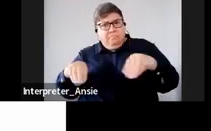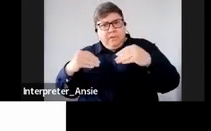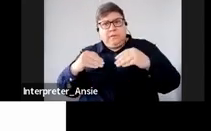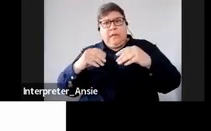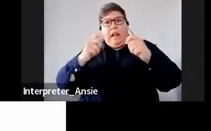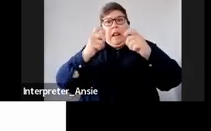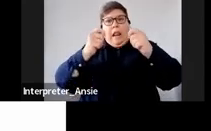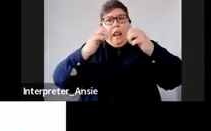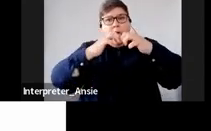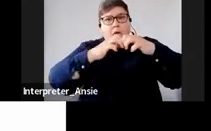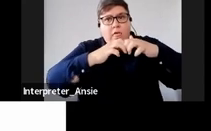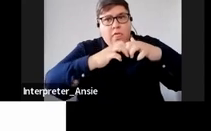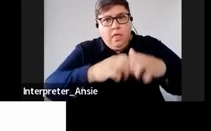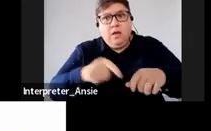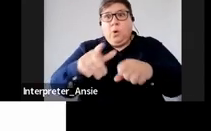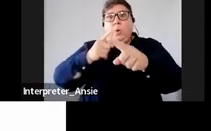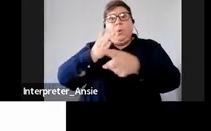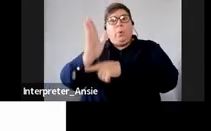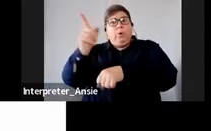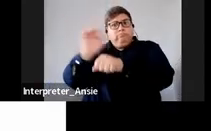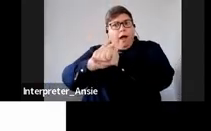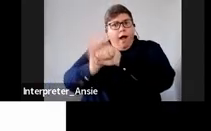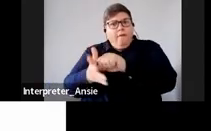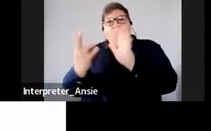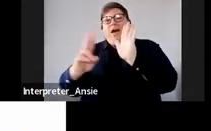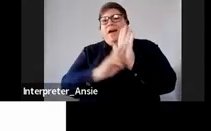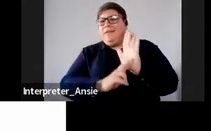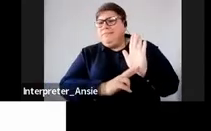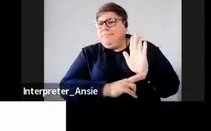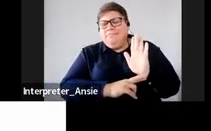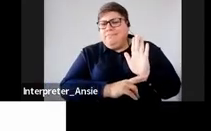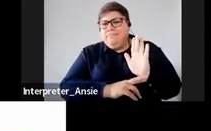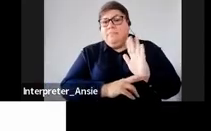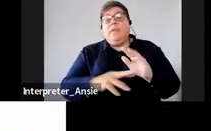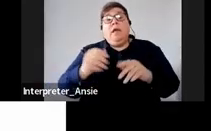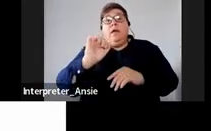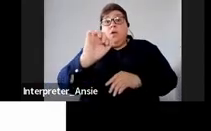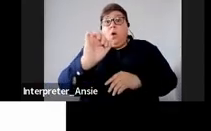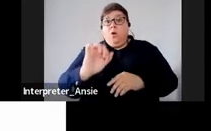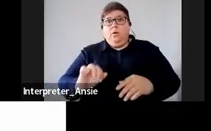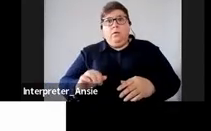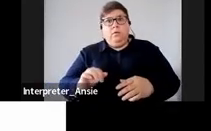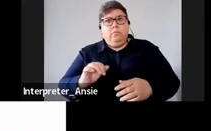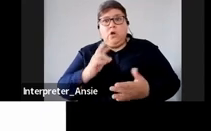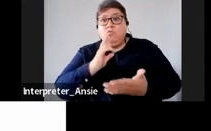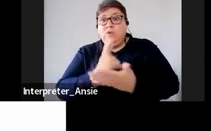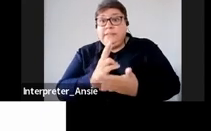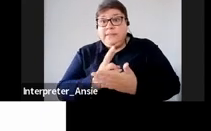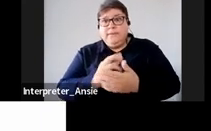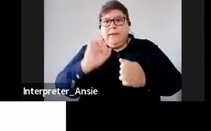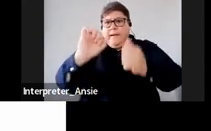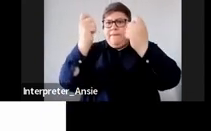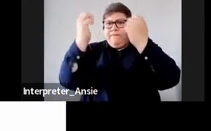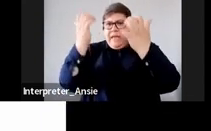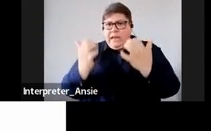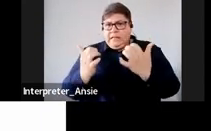because of COVID or whatever the reasons and as a result your current financial position even if you wanted to pay